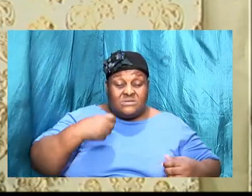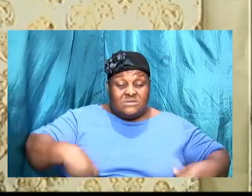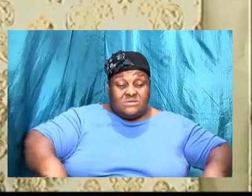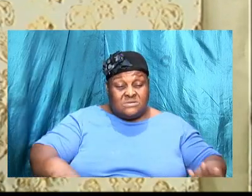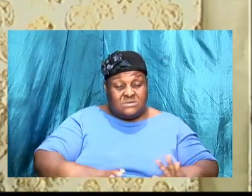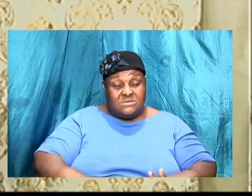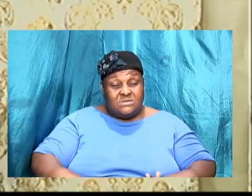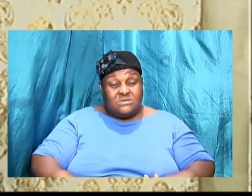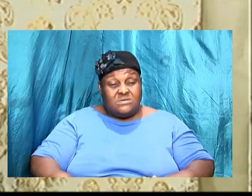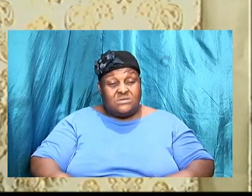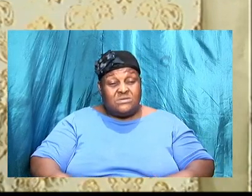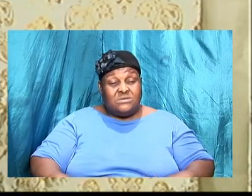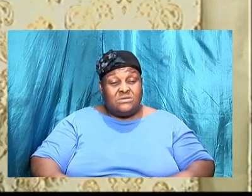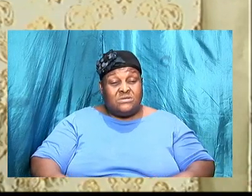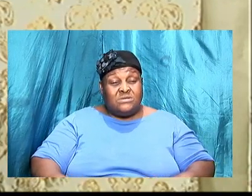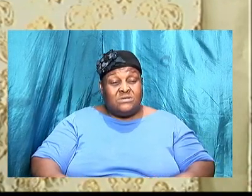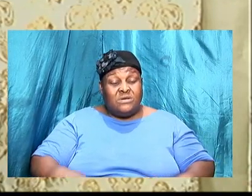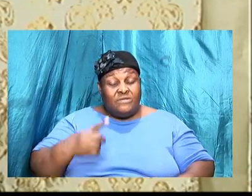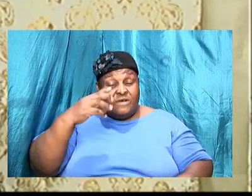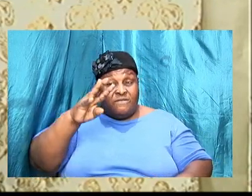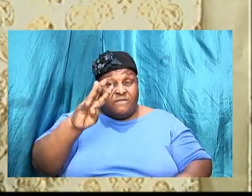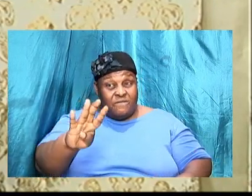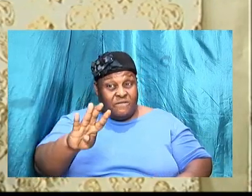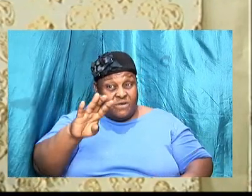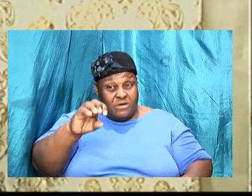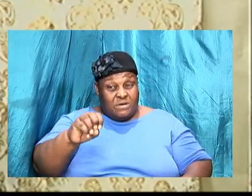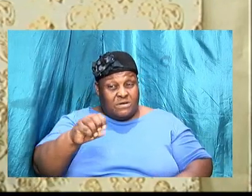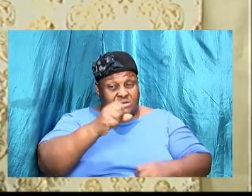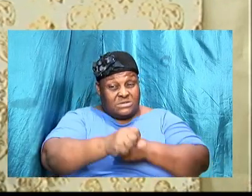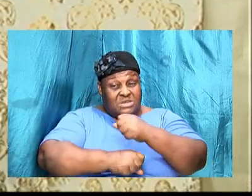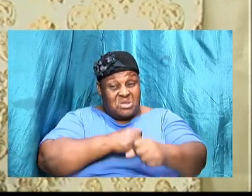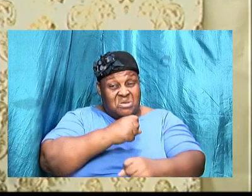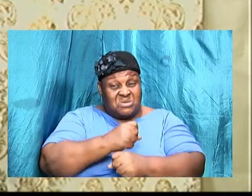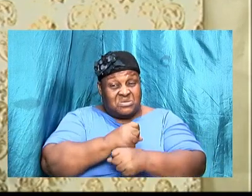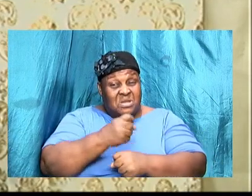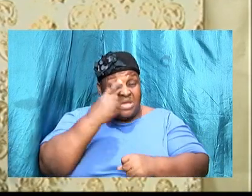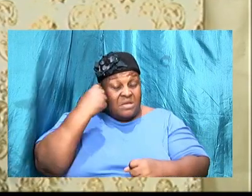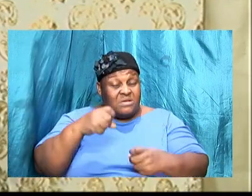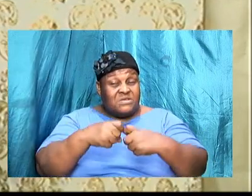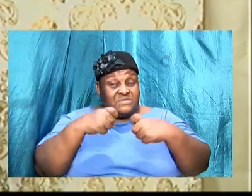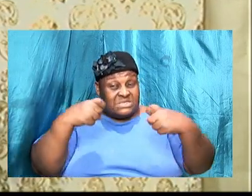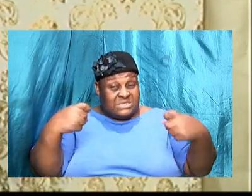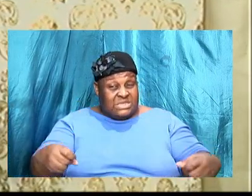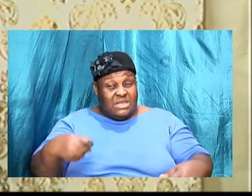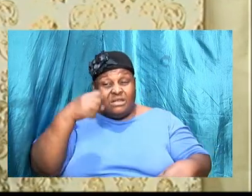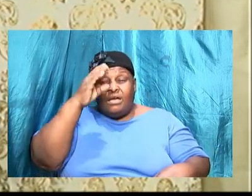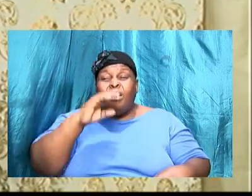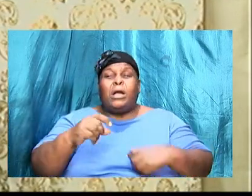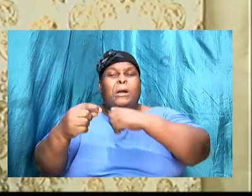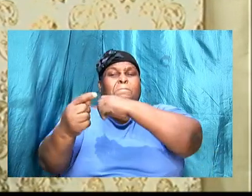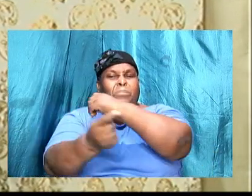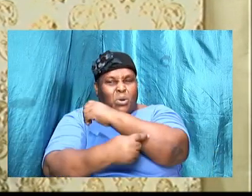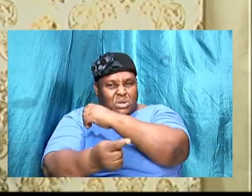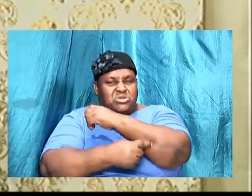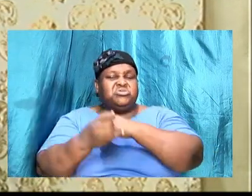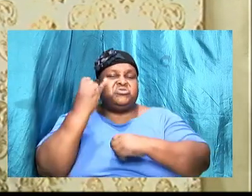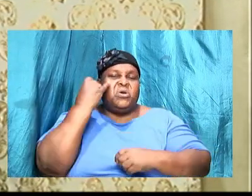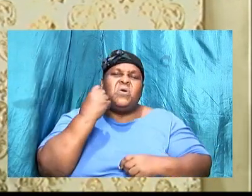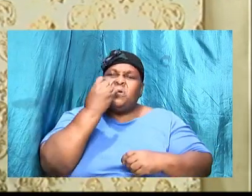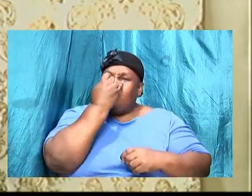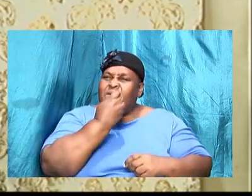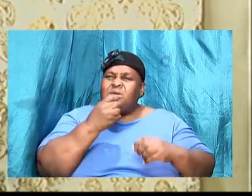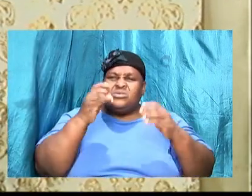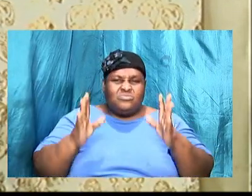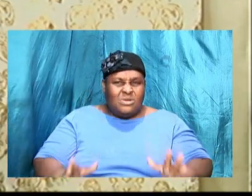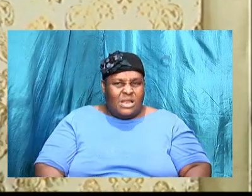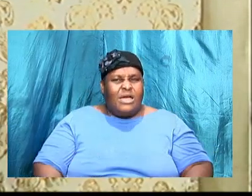Their sin angered God who disciplined them for it. They weren't following His perfect will for